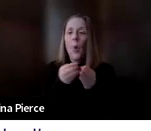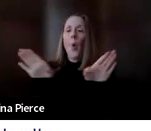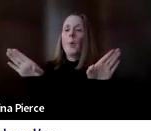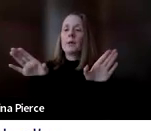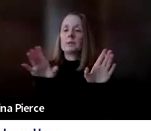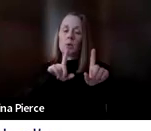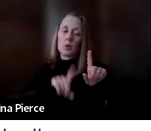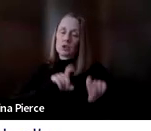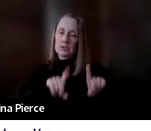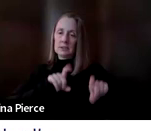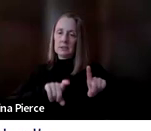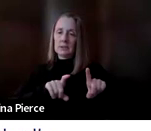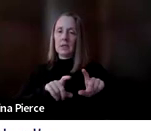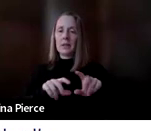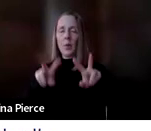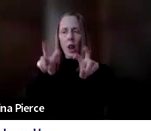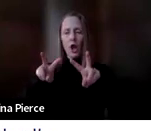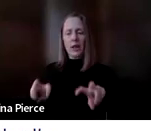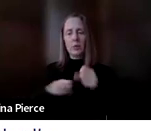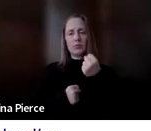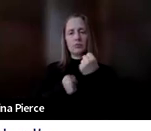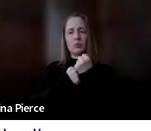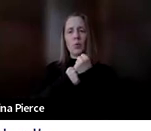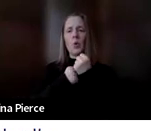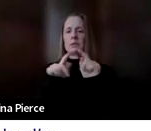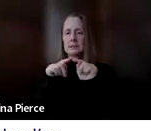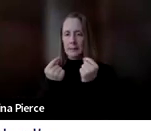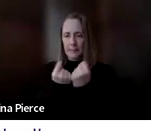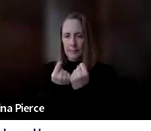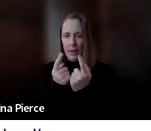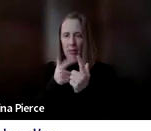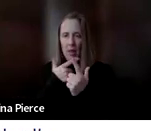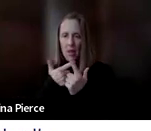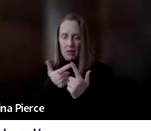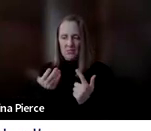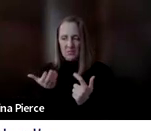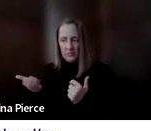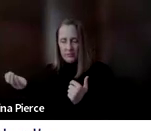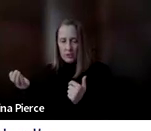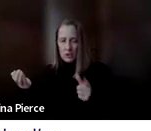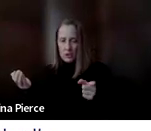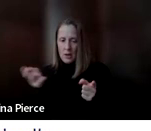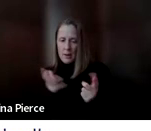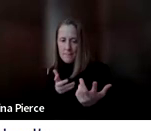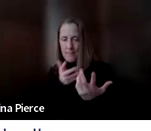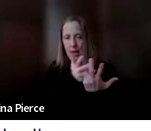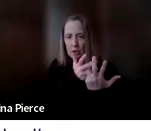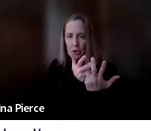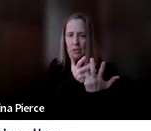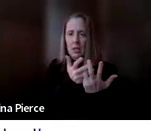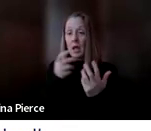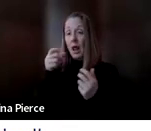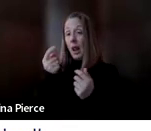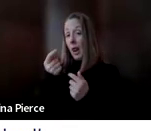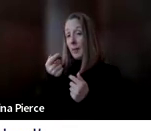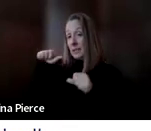the support team, and all that comes down to doing feature matching, which is more like maybe a little bit of science and a lot